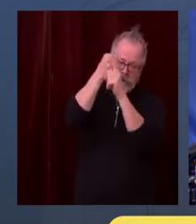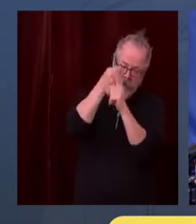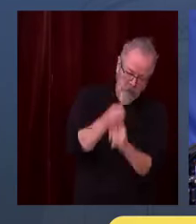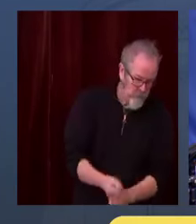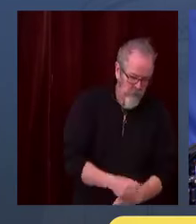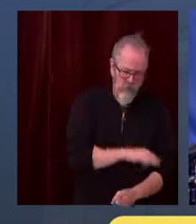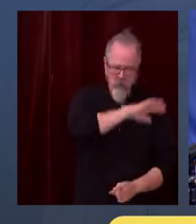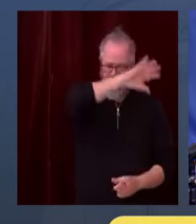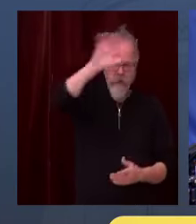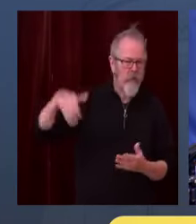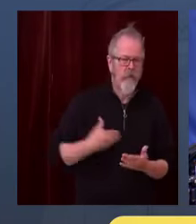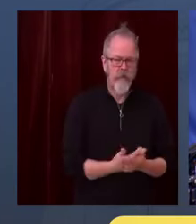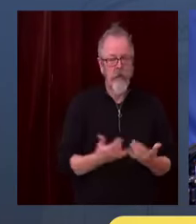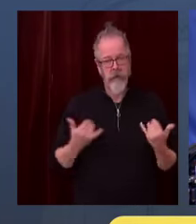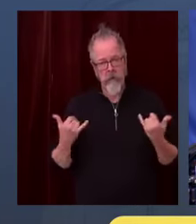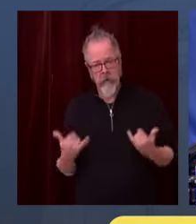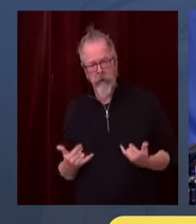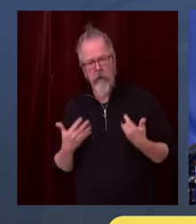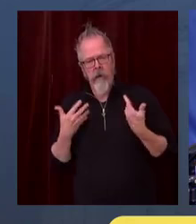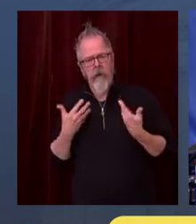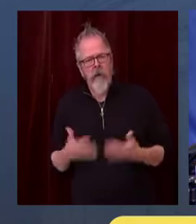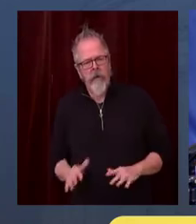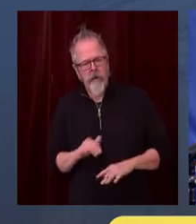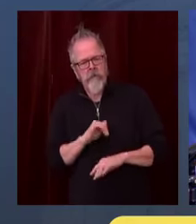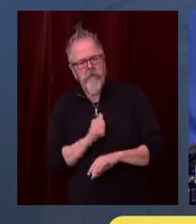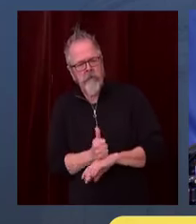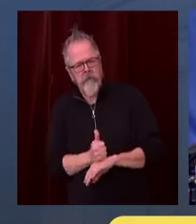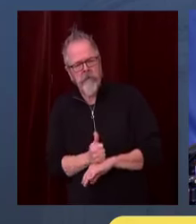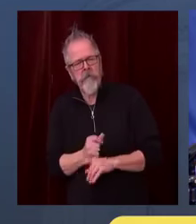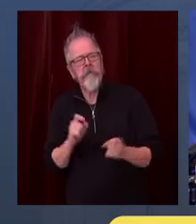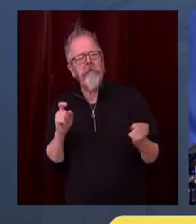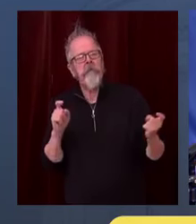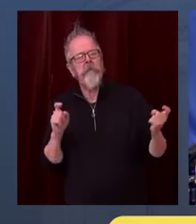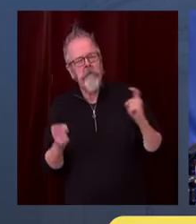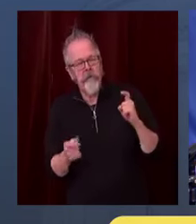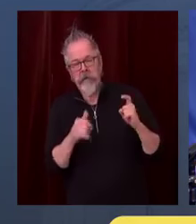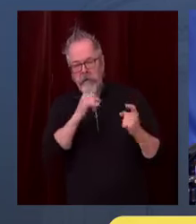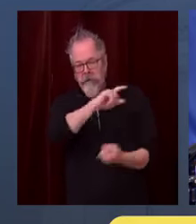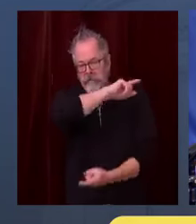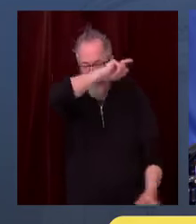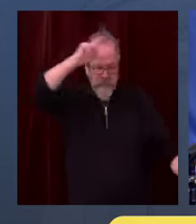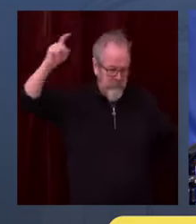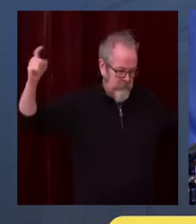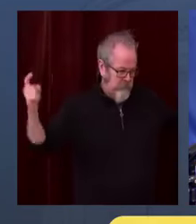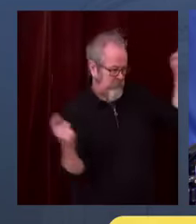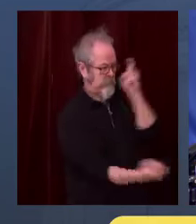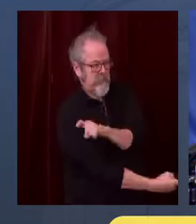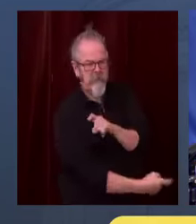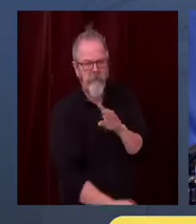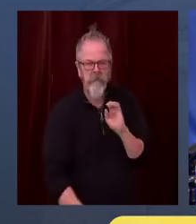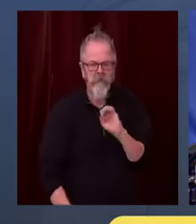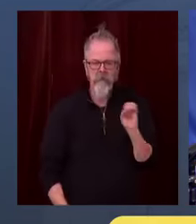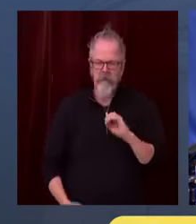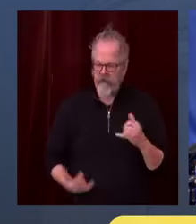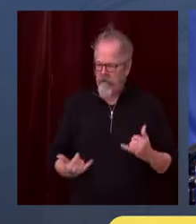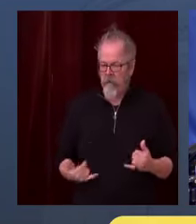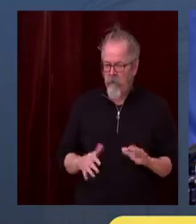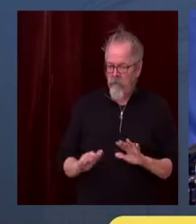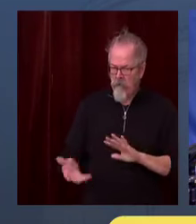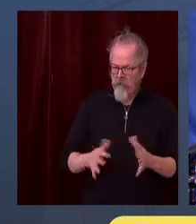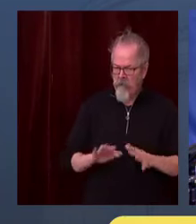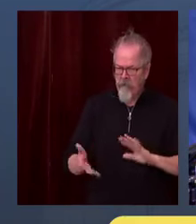this works, we'll be able to avoid that surge to take another step that could cause more rampant unemployment.